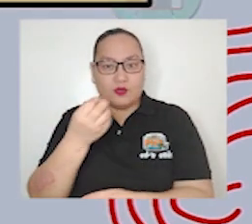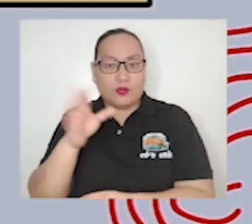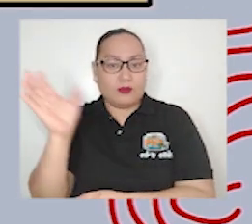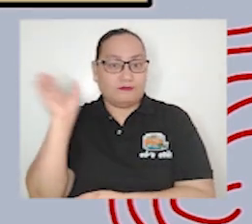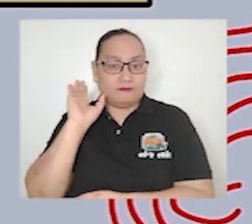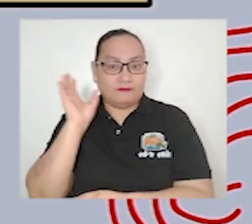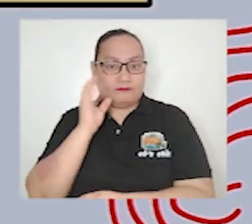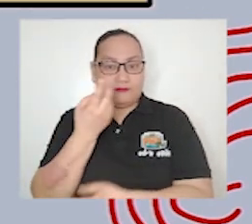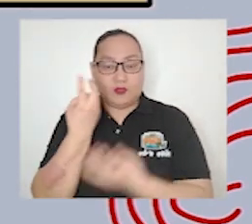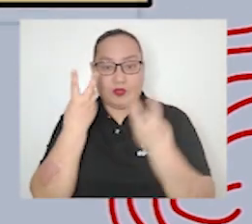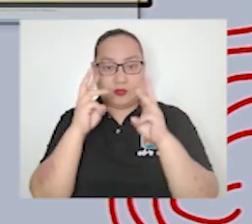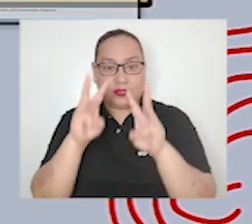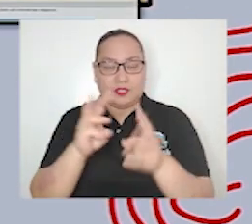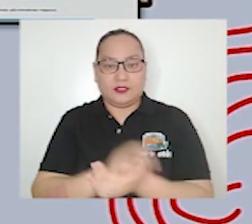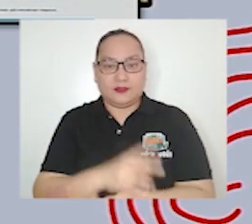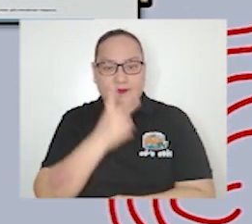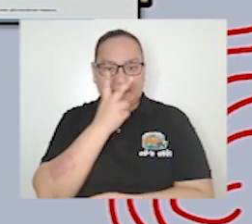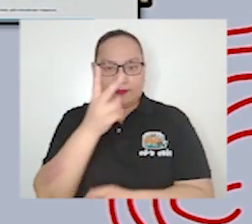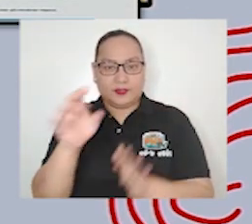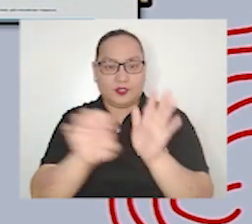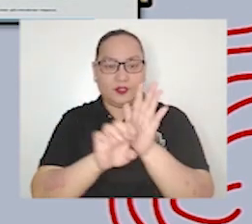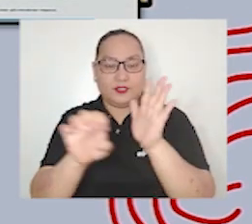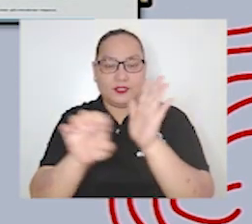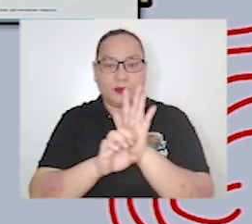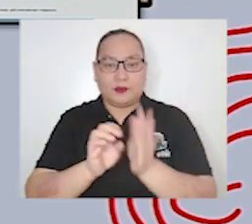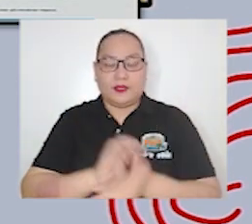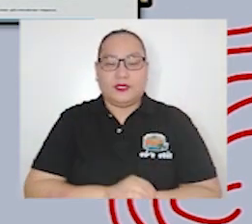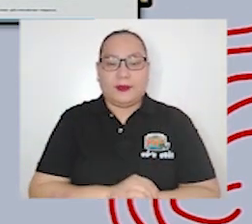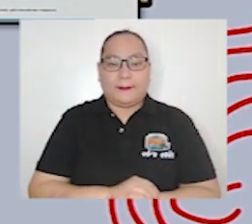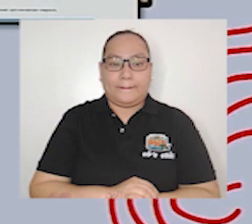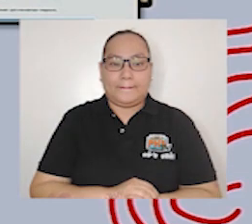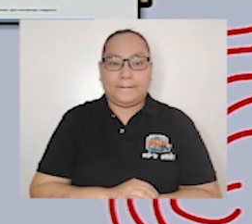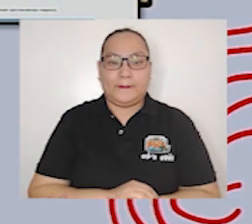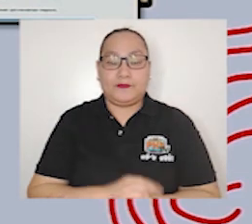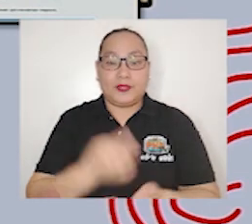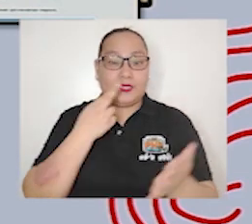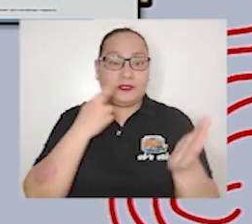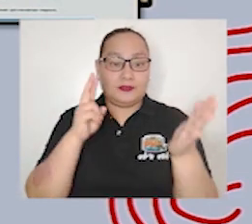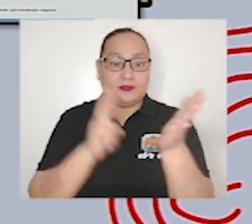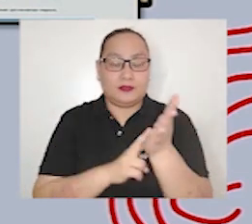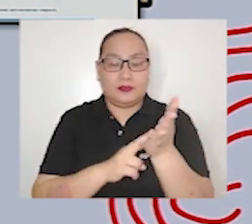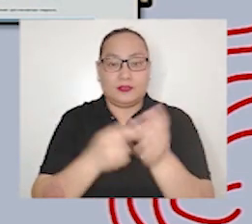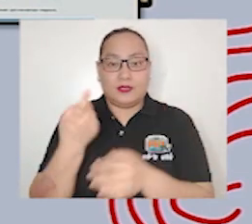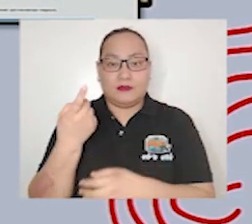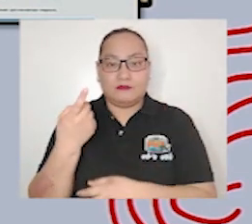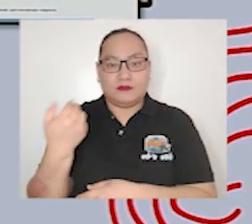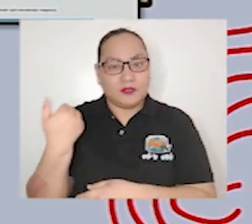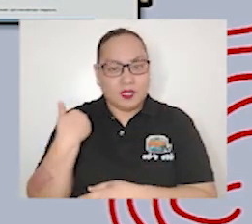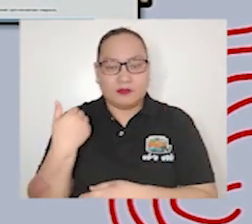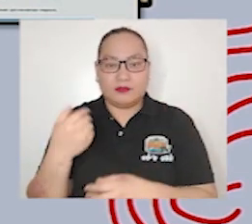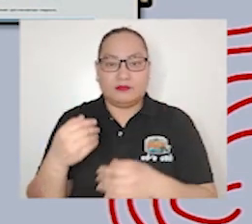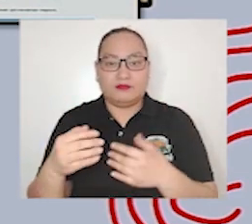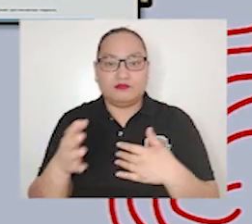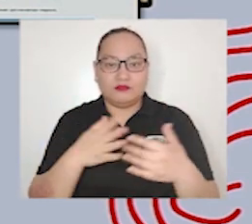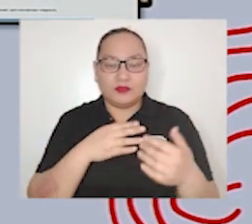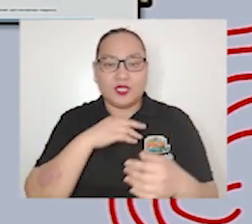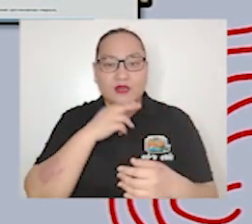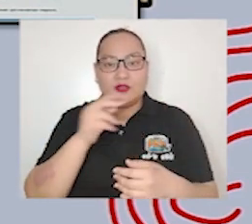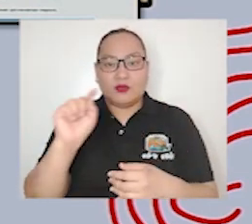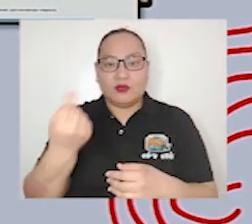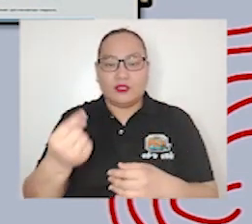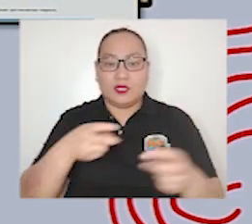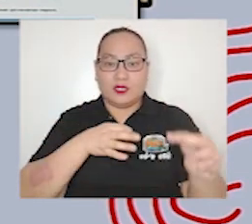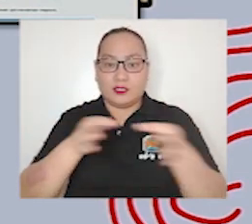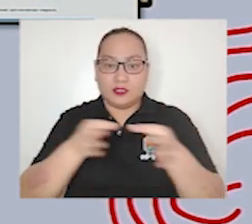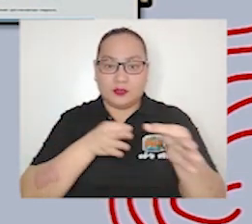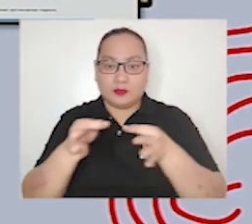this report did not only explain or discuss the economy during the pandemic but also